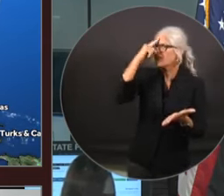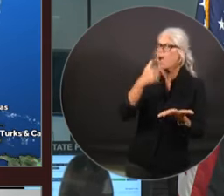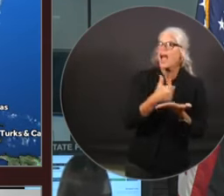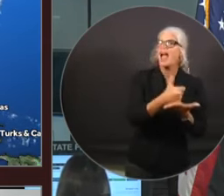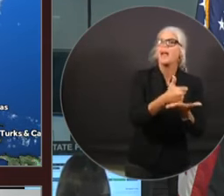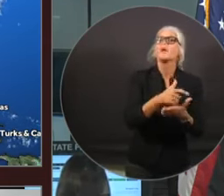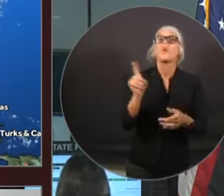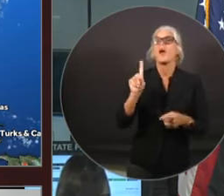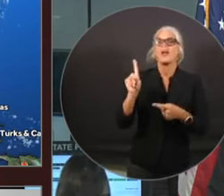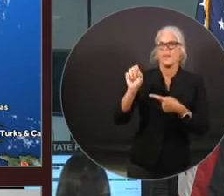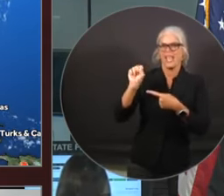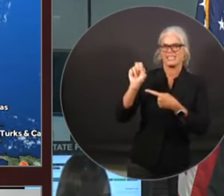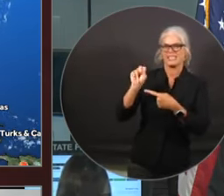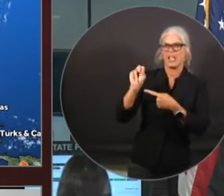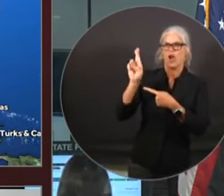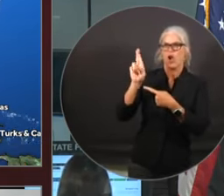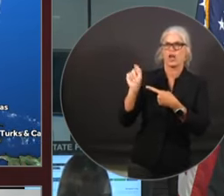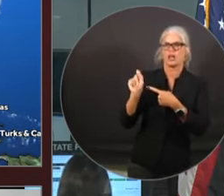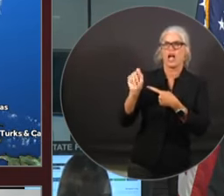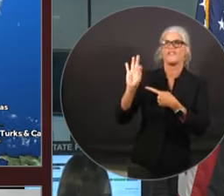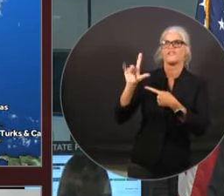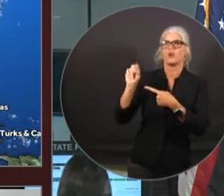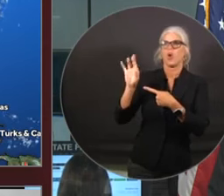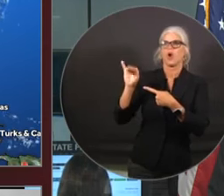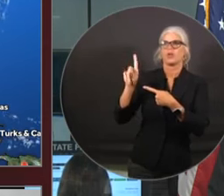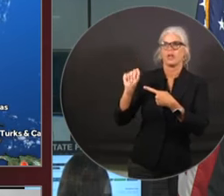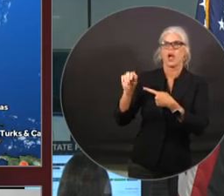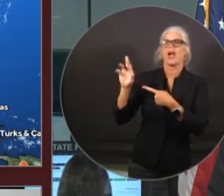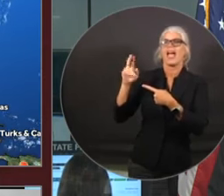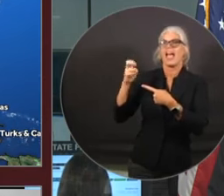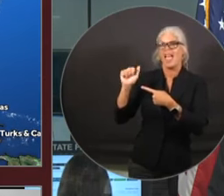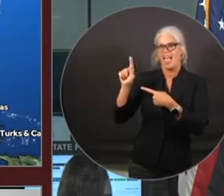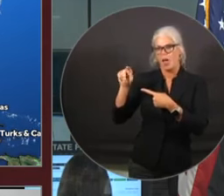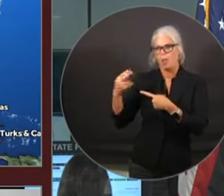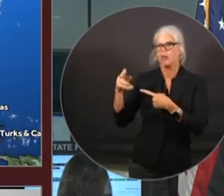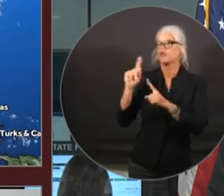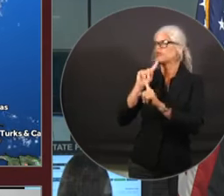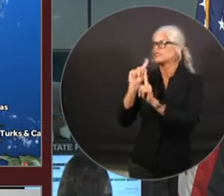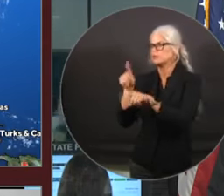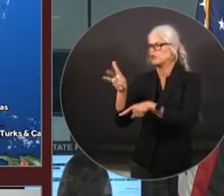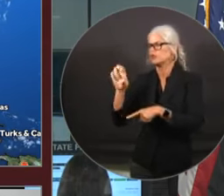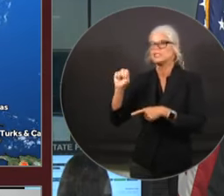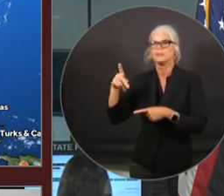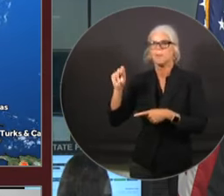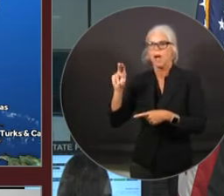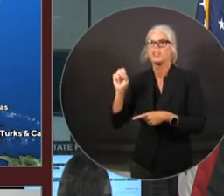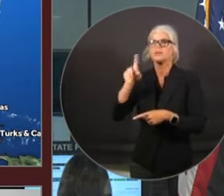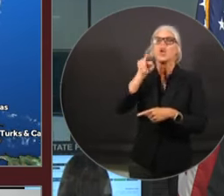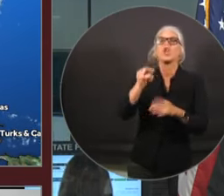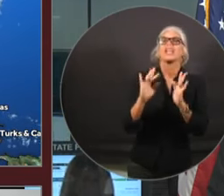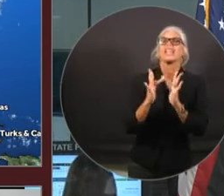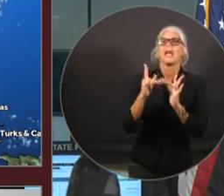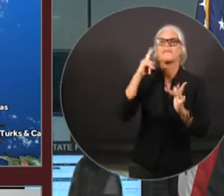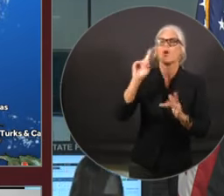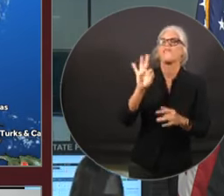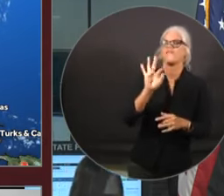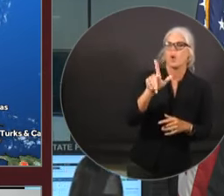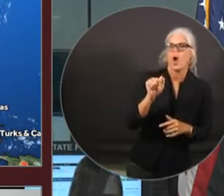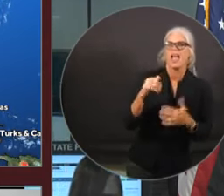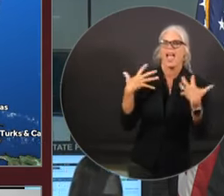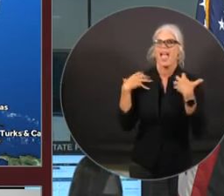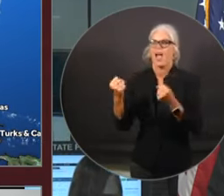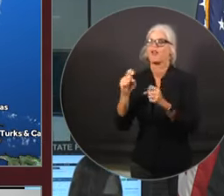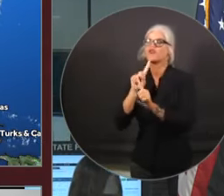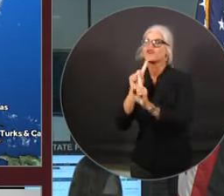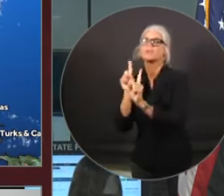.floridahealthresponse.com, snr.floridahealthresponse.com. The Florida Department